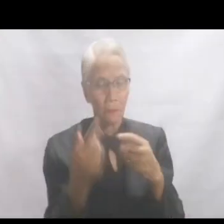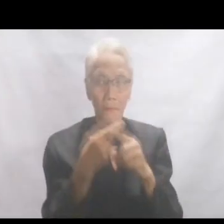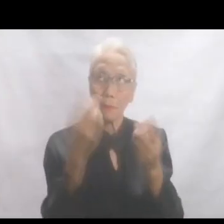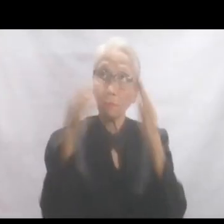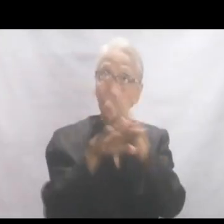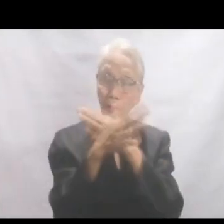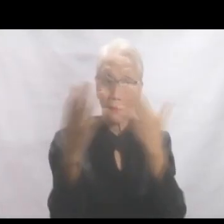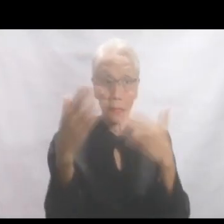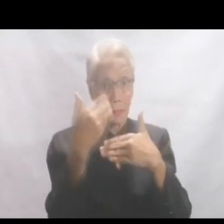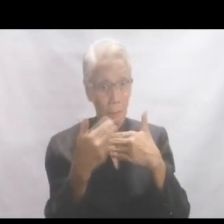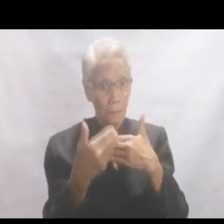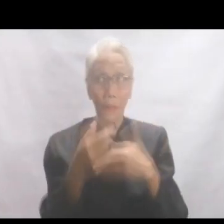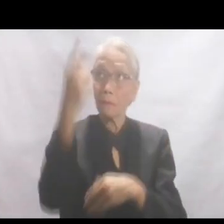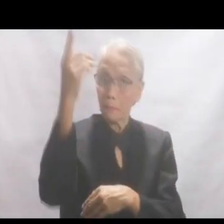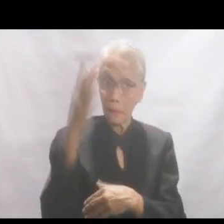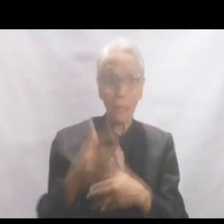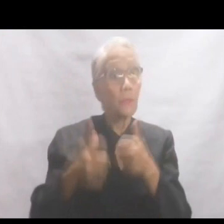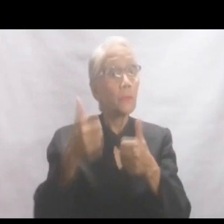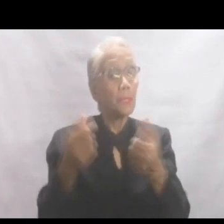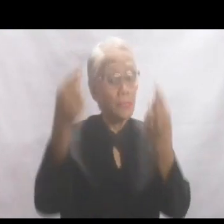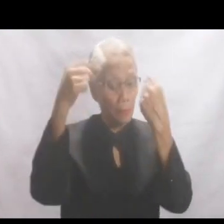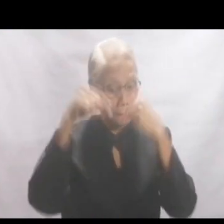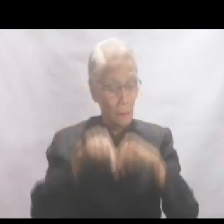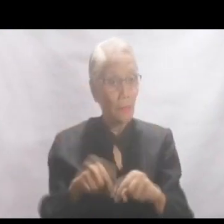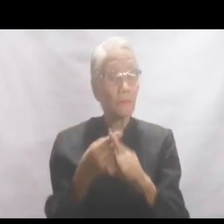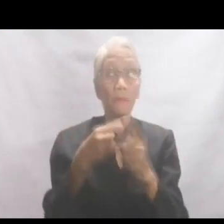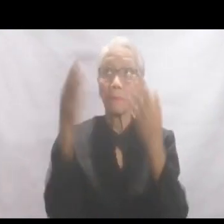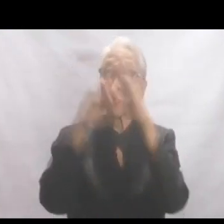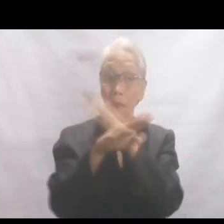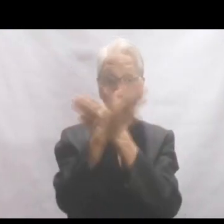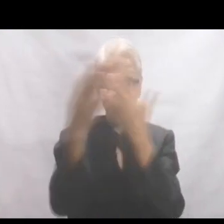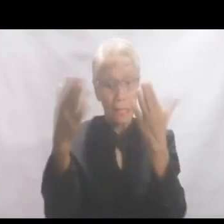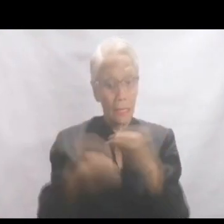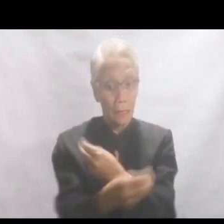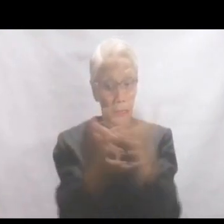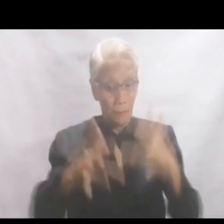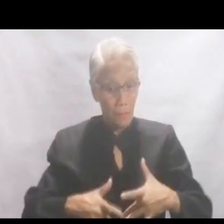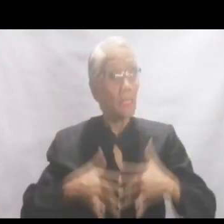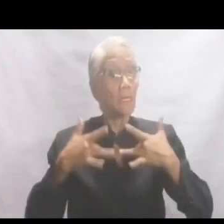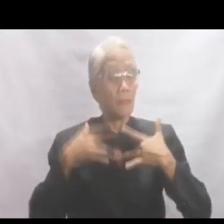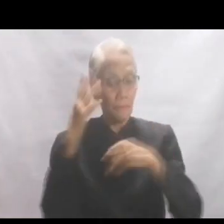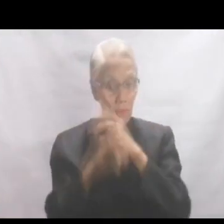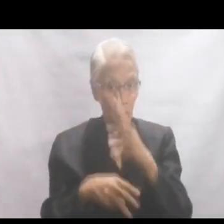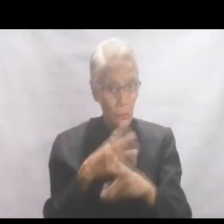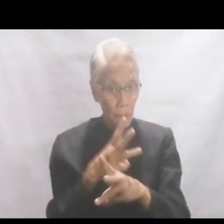For the bread of God is that which comes down from heaven and gives life to the world.